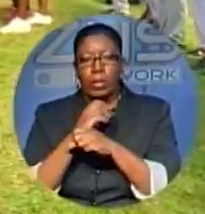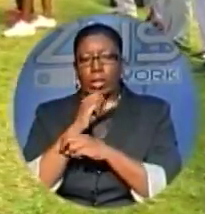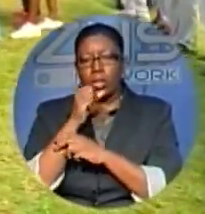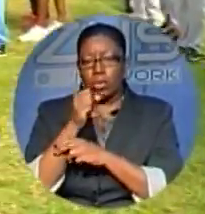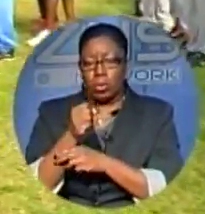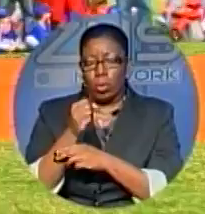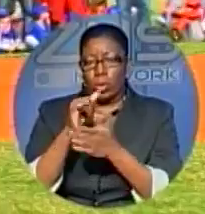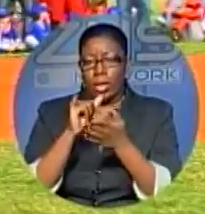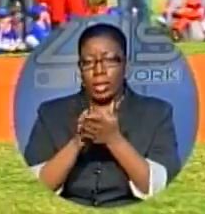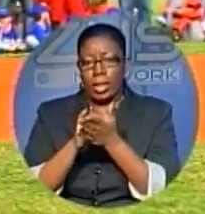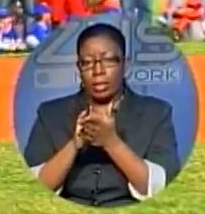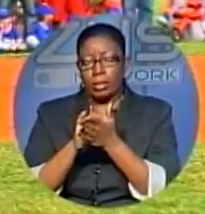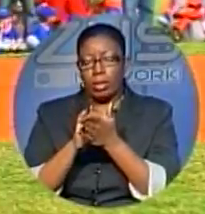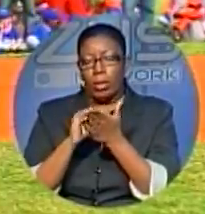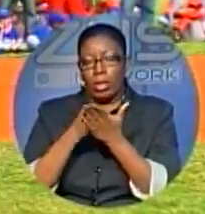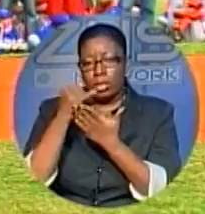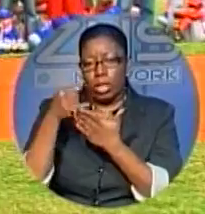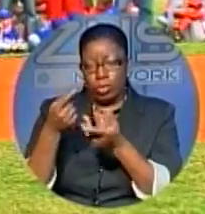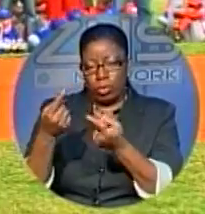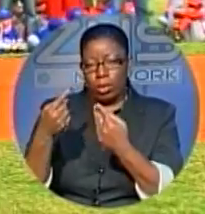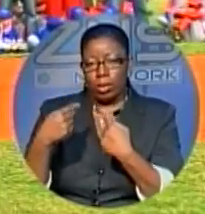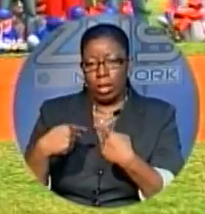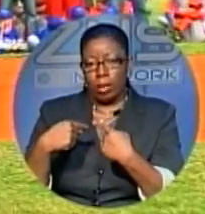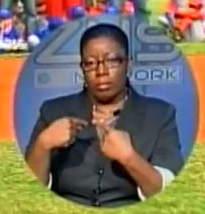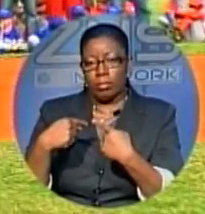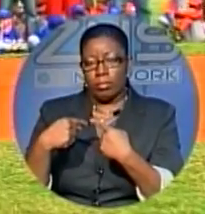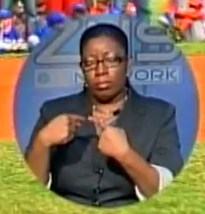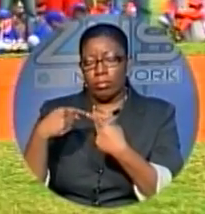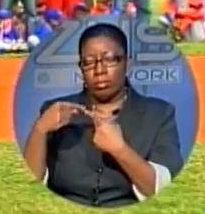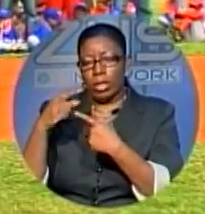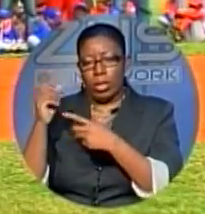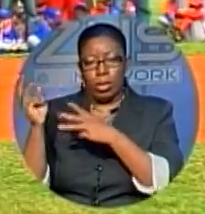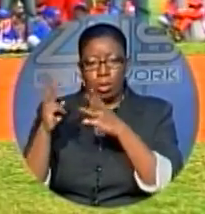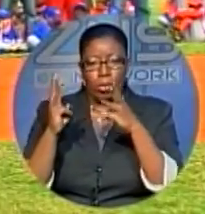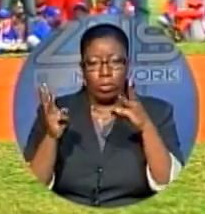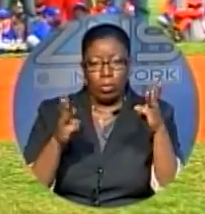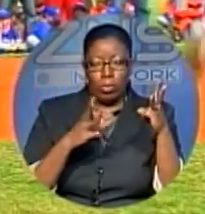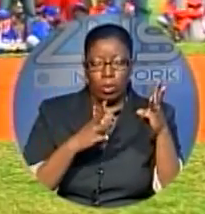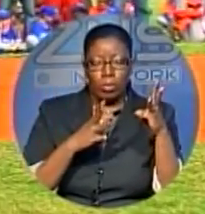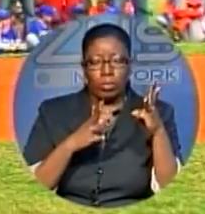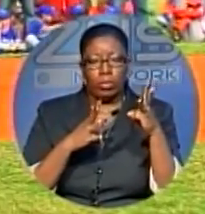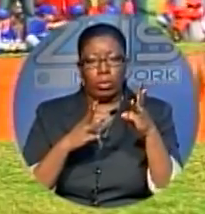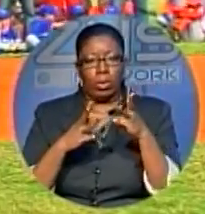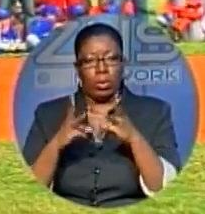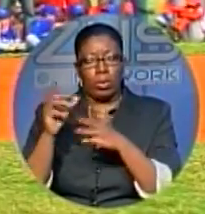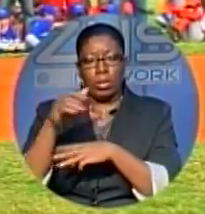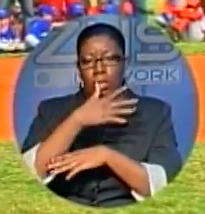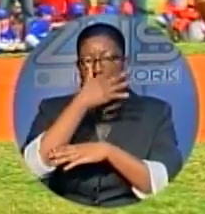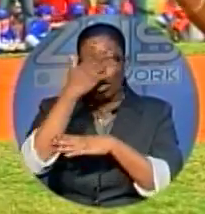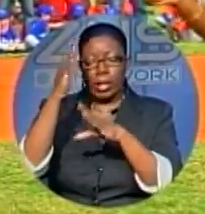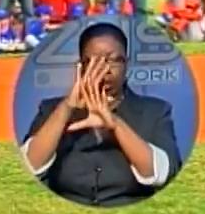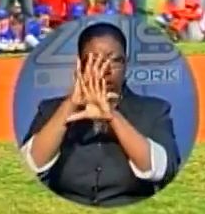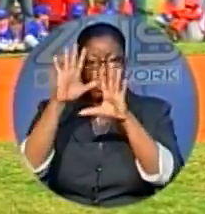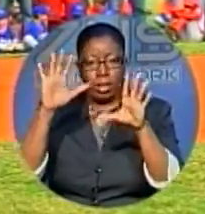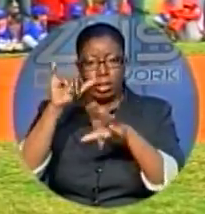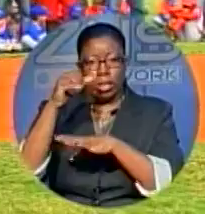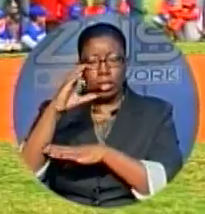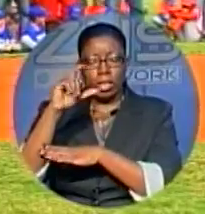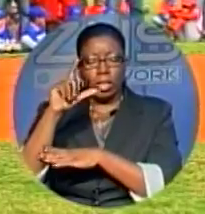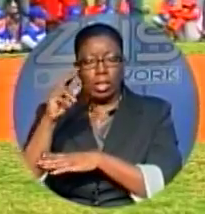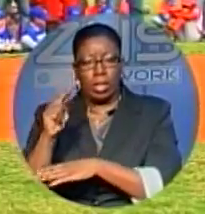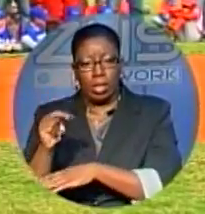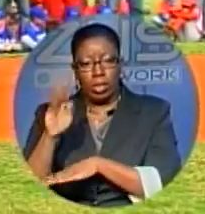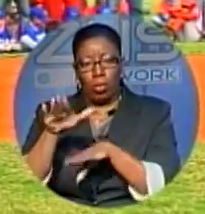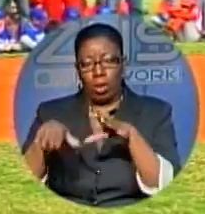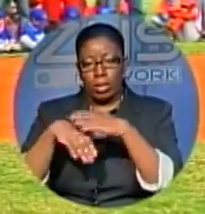that when January comes, the wind blows and the skies are bleak. JBLN walks